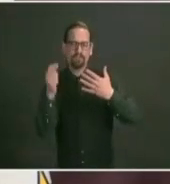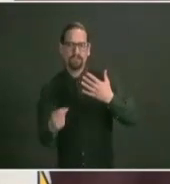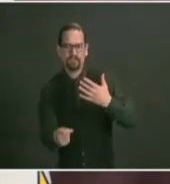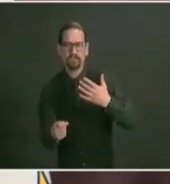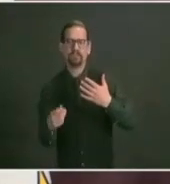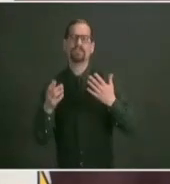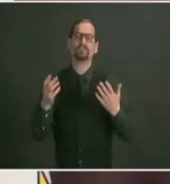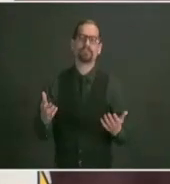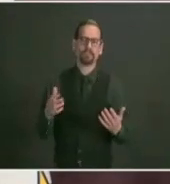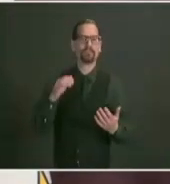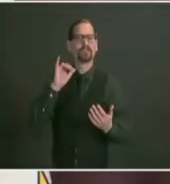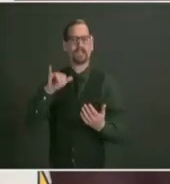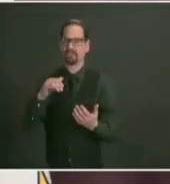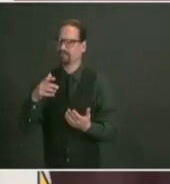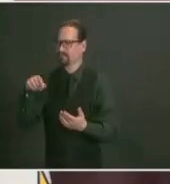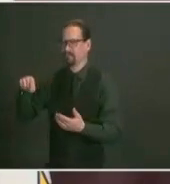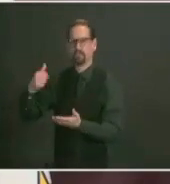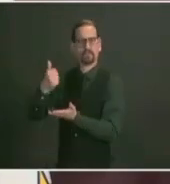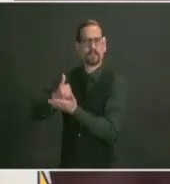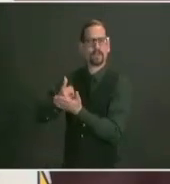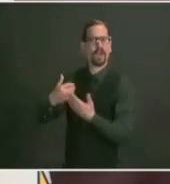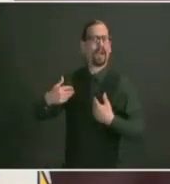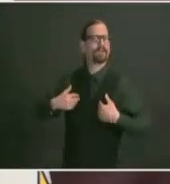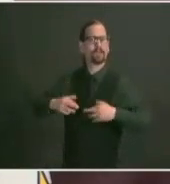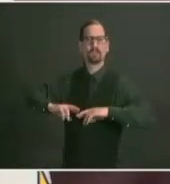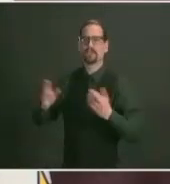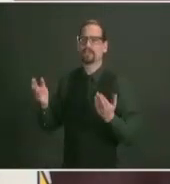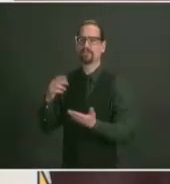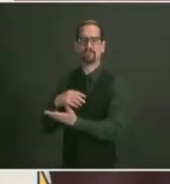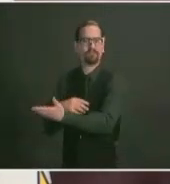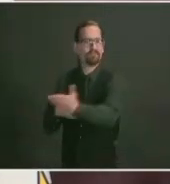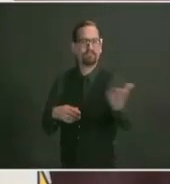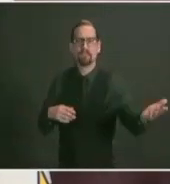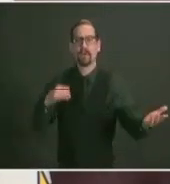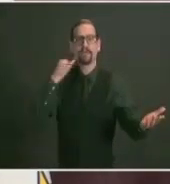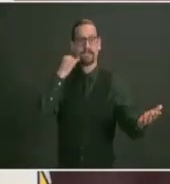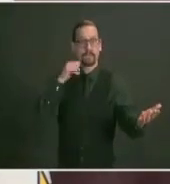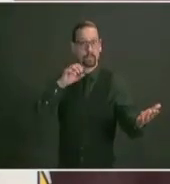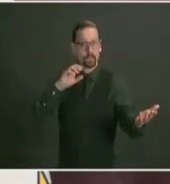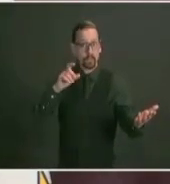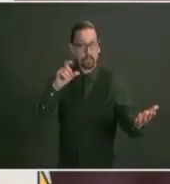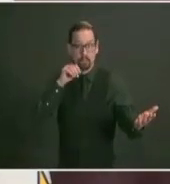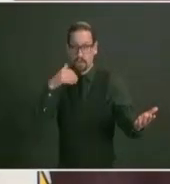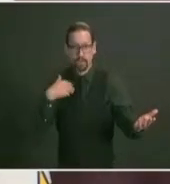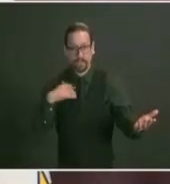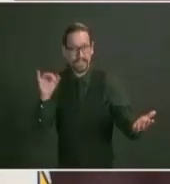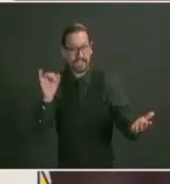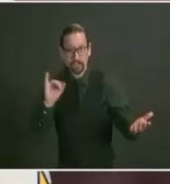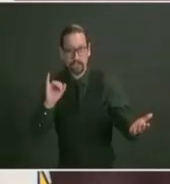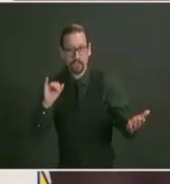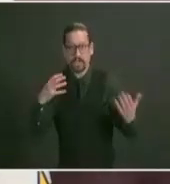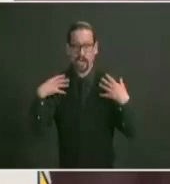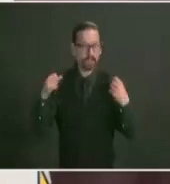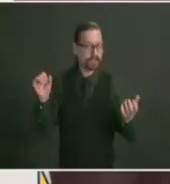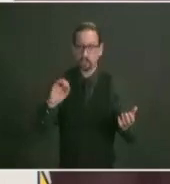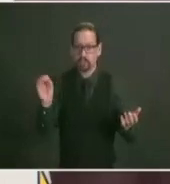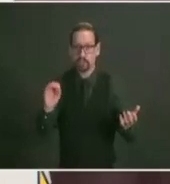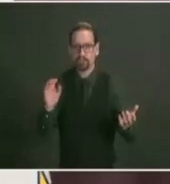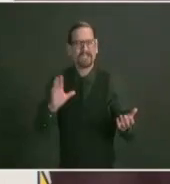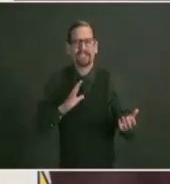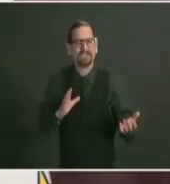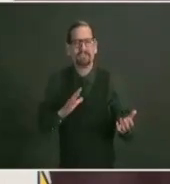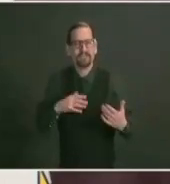there for you whether you have a doctor or not we have doctors that can be available to get you connected to the treatment